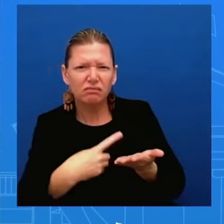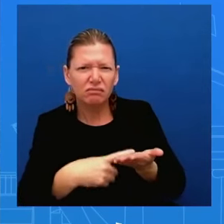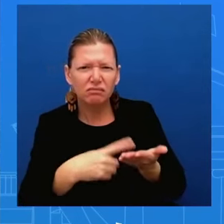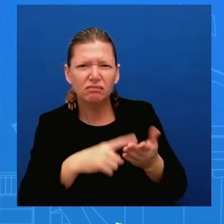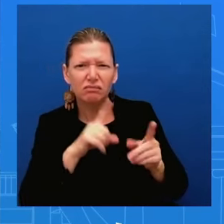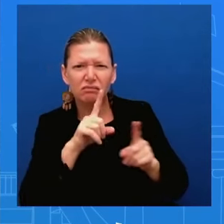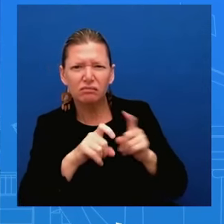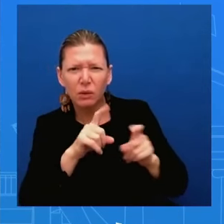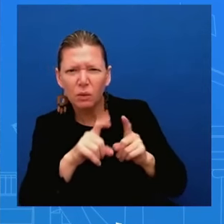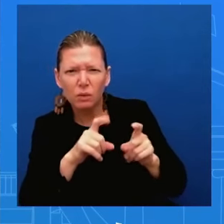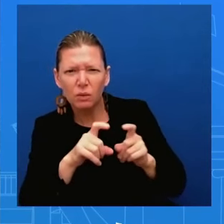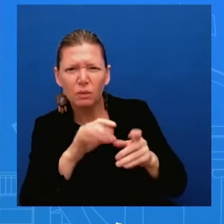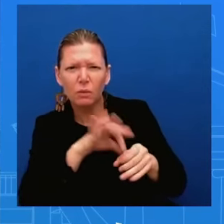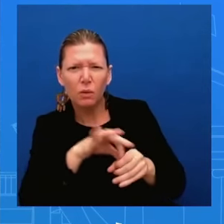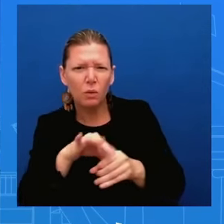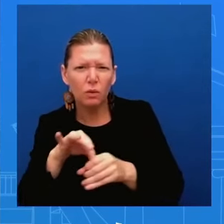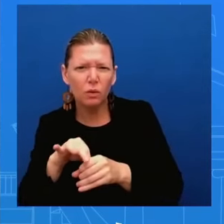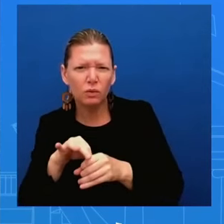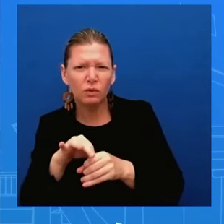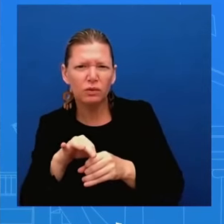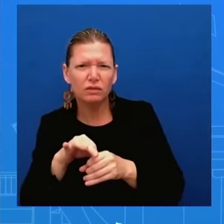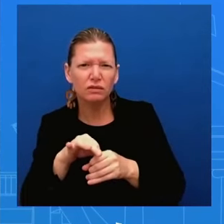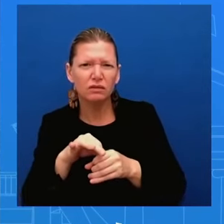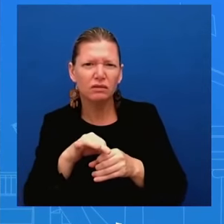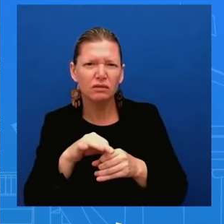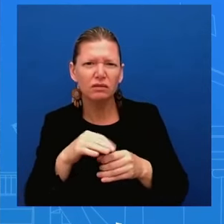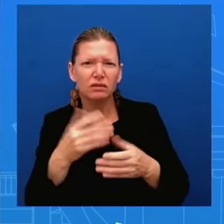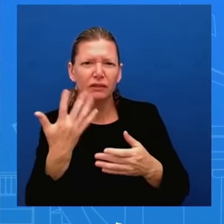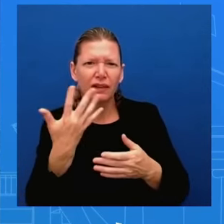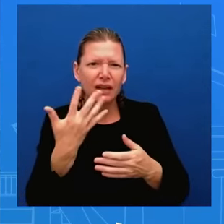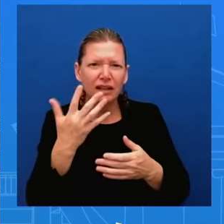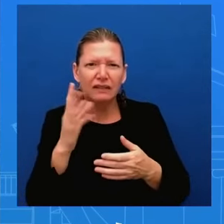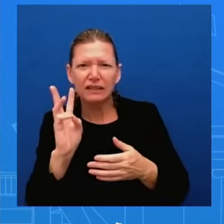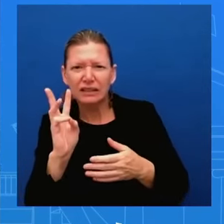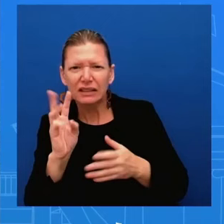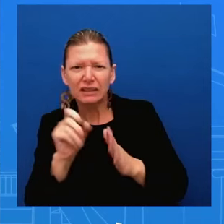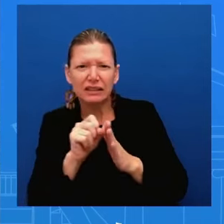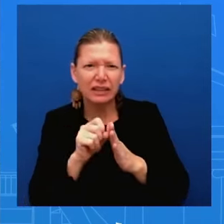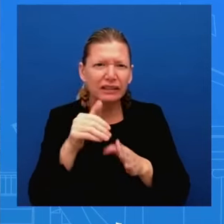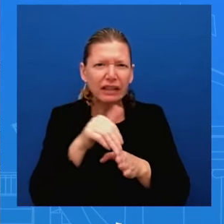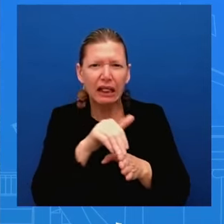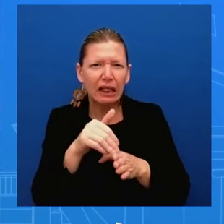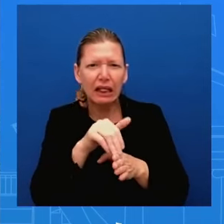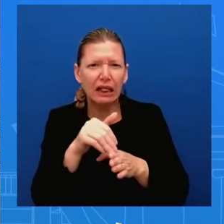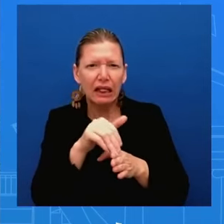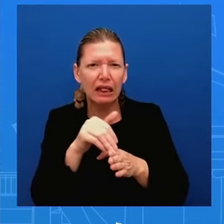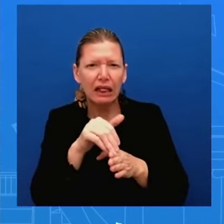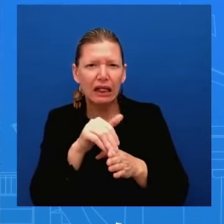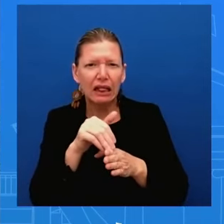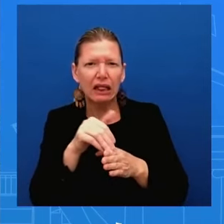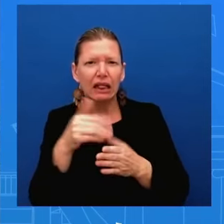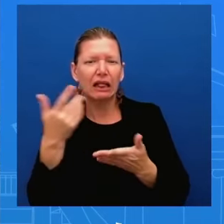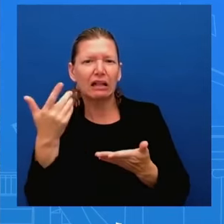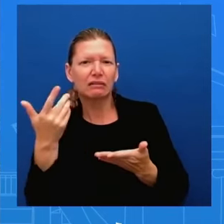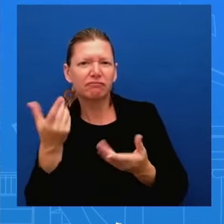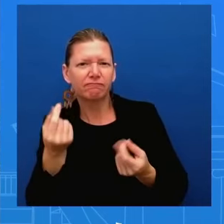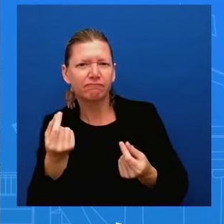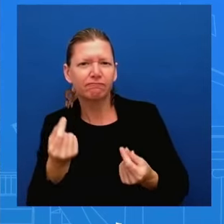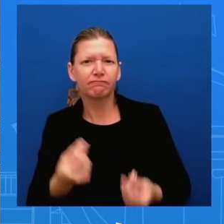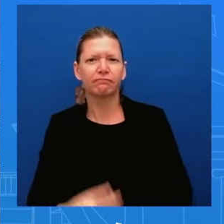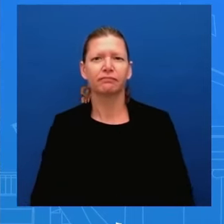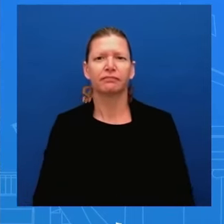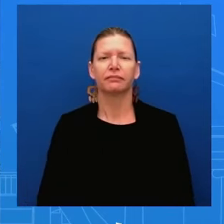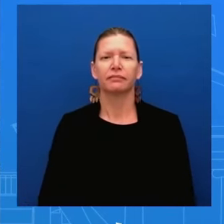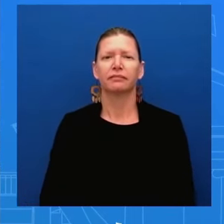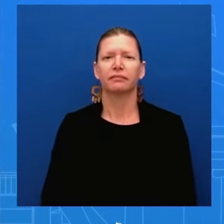swing states that he is losing right now to somebody who is a criminal defendant um but more broadly it doesn't